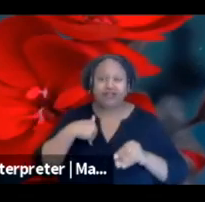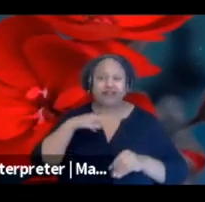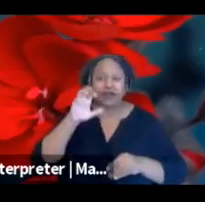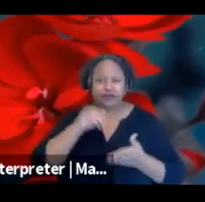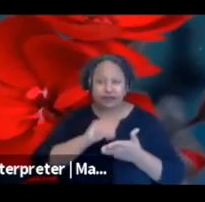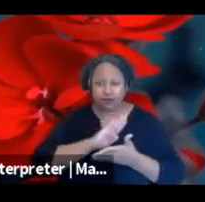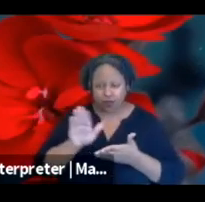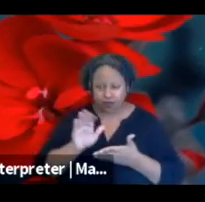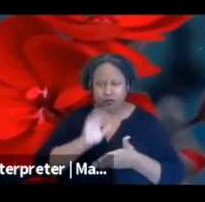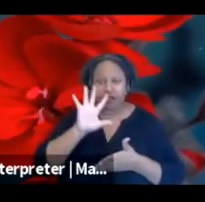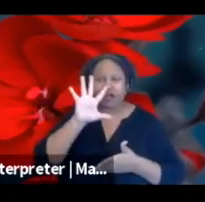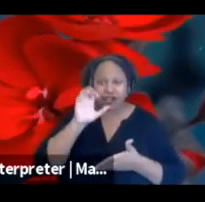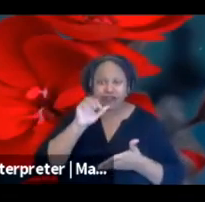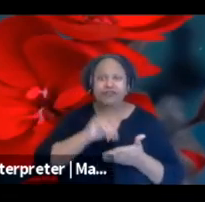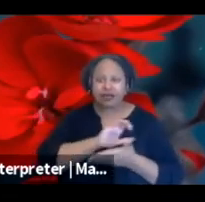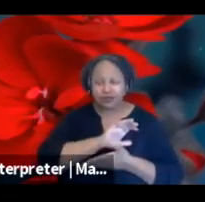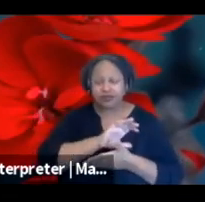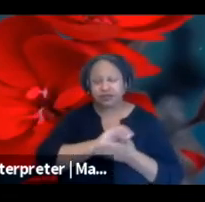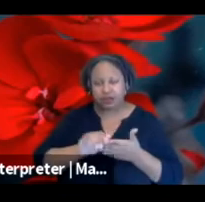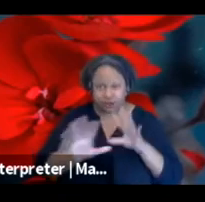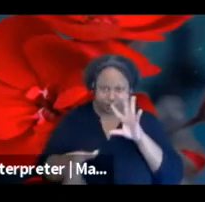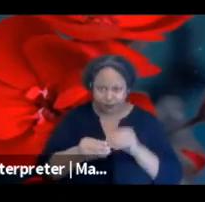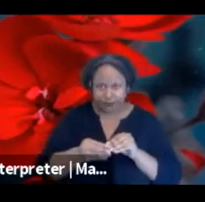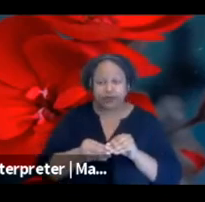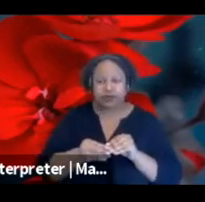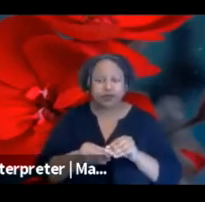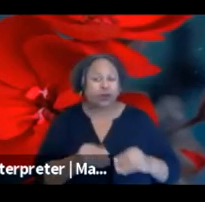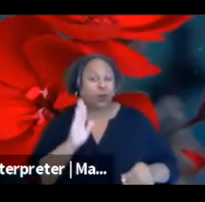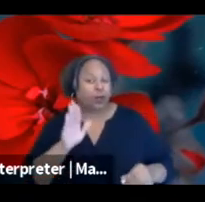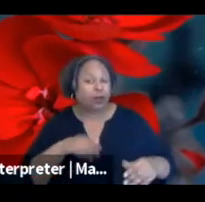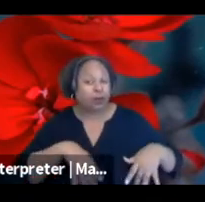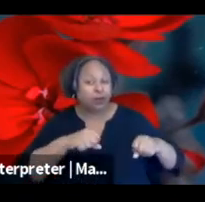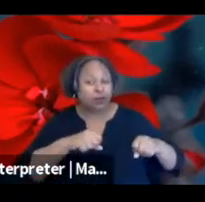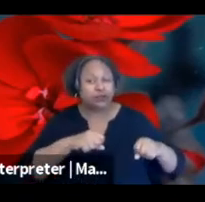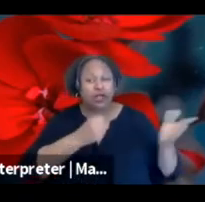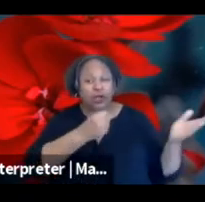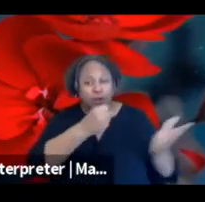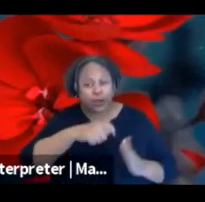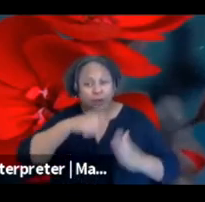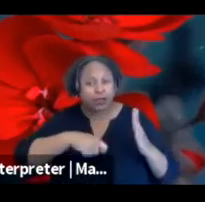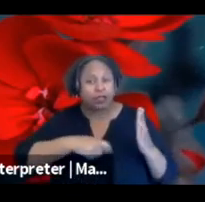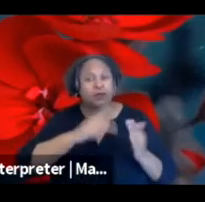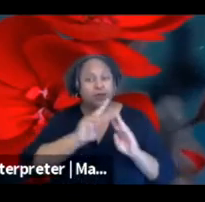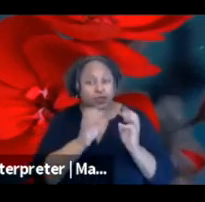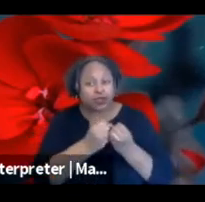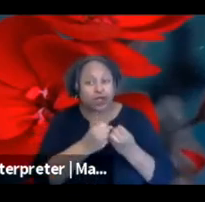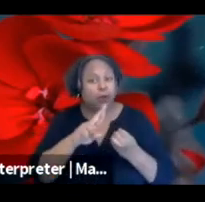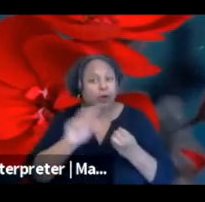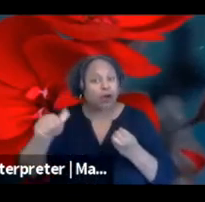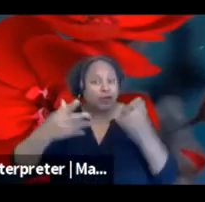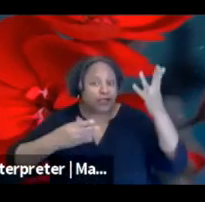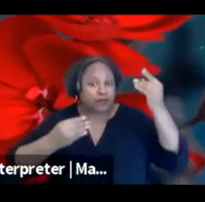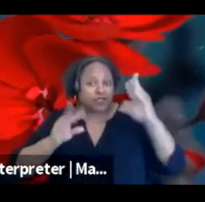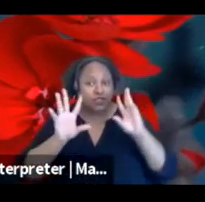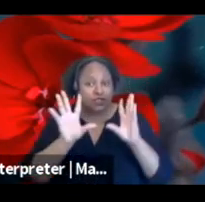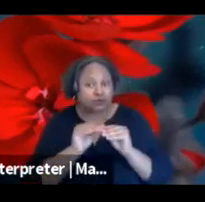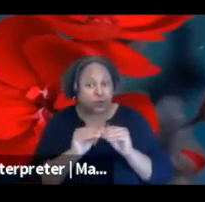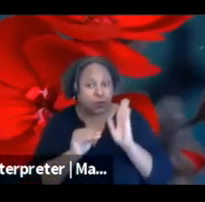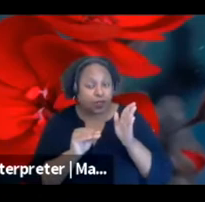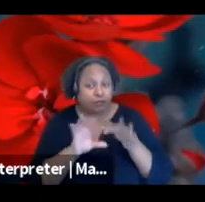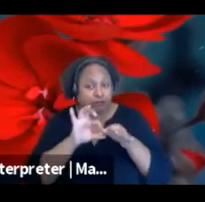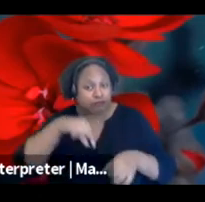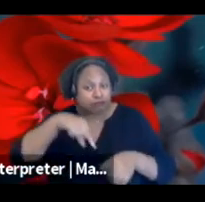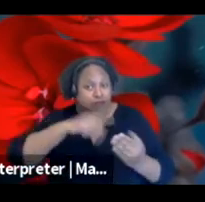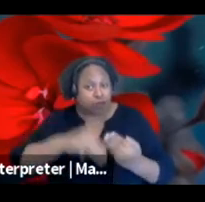hosting any public info sessions, grant writing workshops specific to this granting program this year? Yes. So we'll definitely be